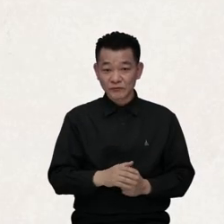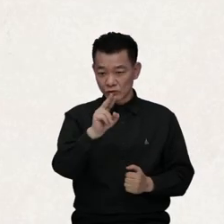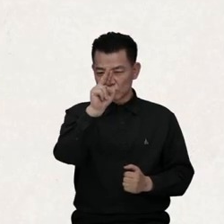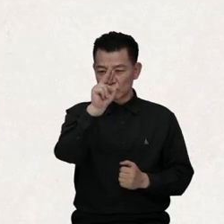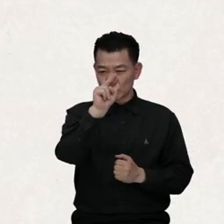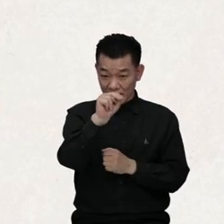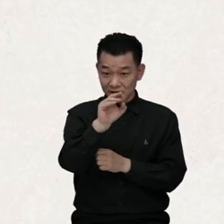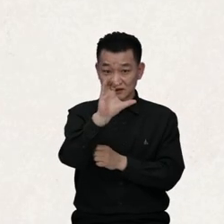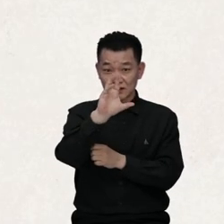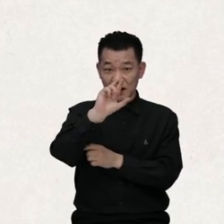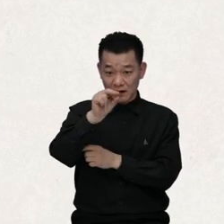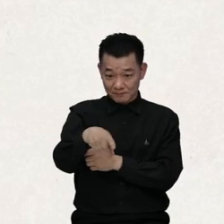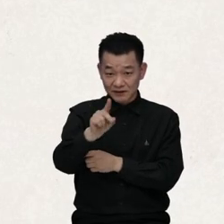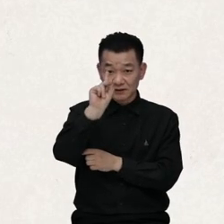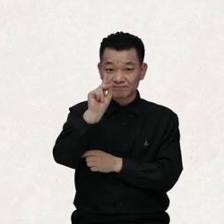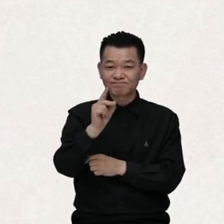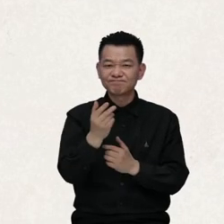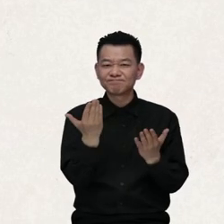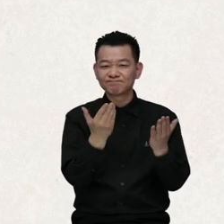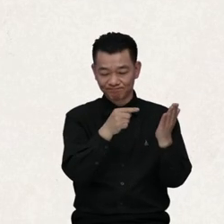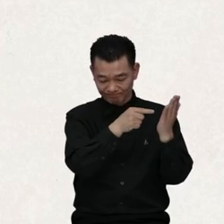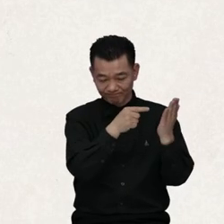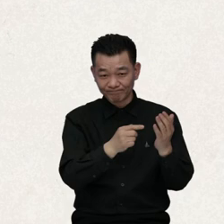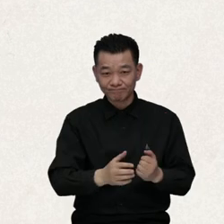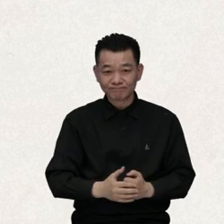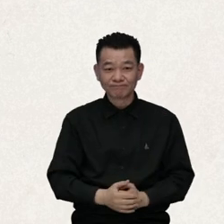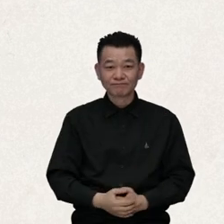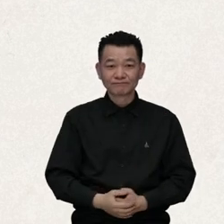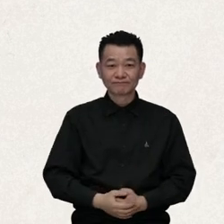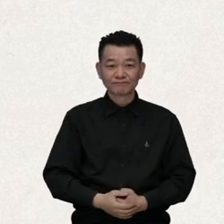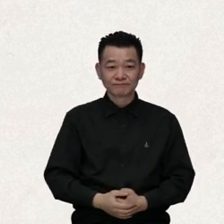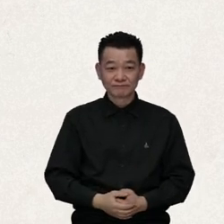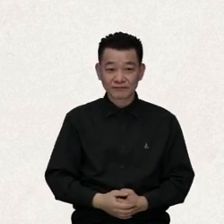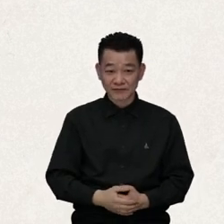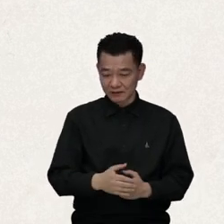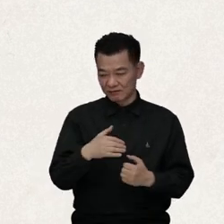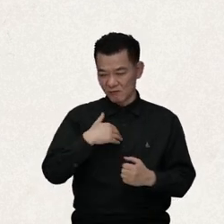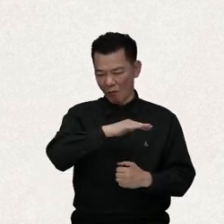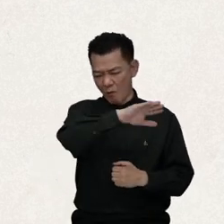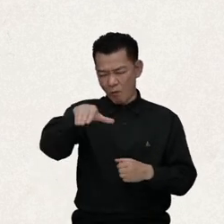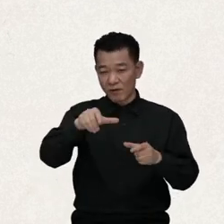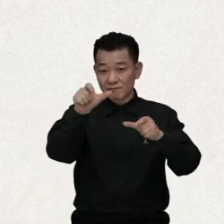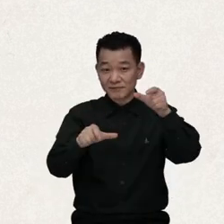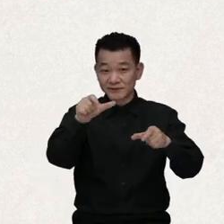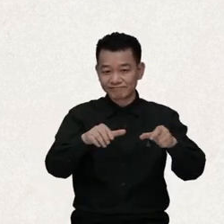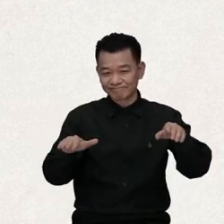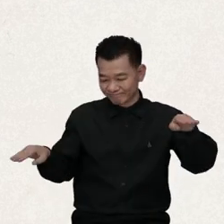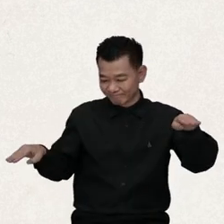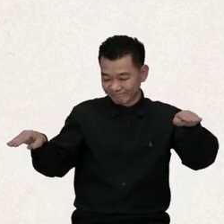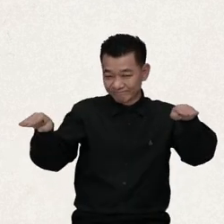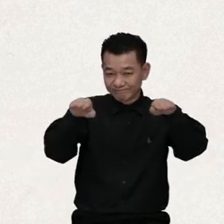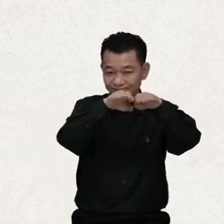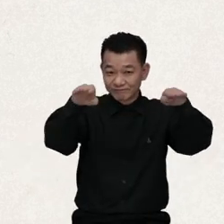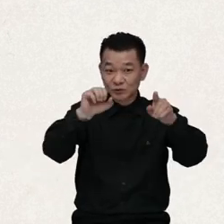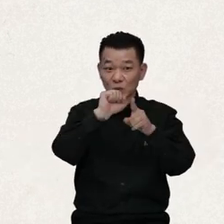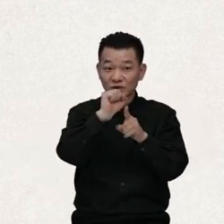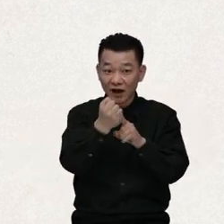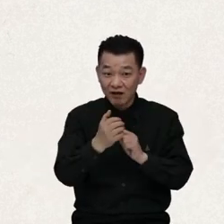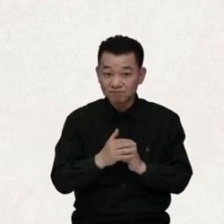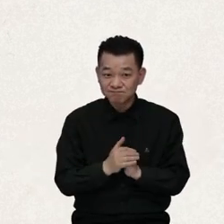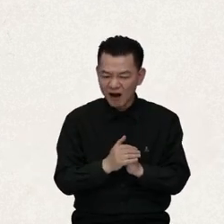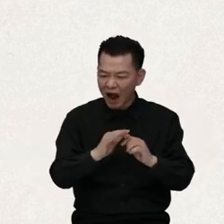The UN Convention on the Rights of Persons with Disabilities To create for the equal society for all.